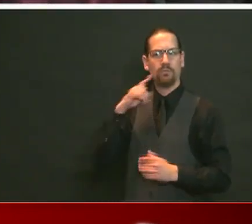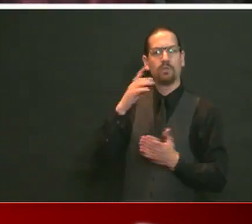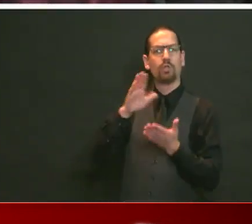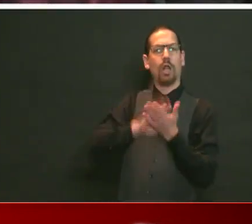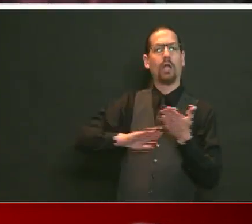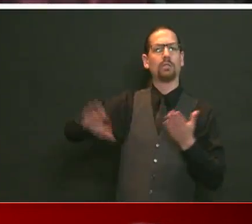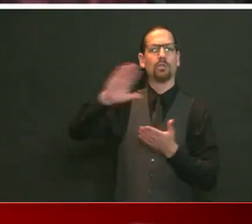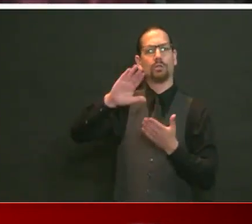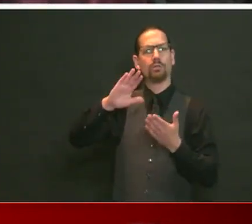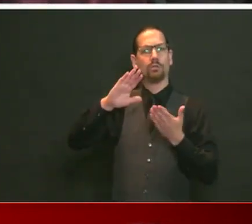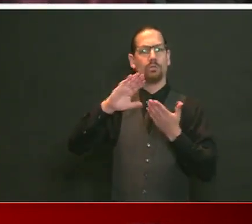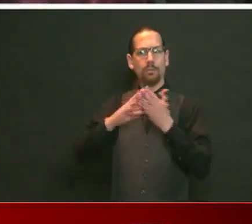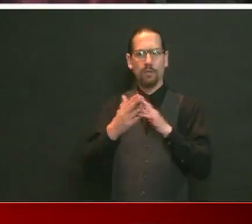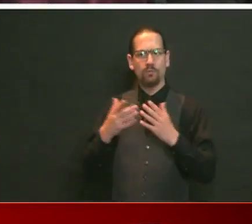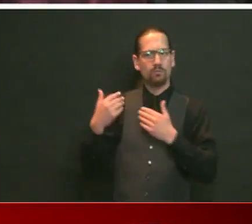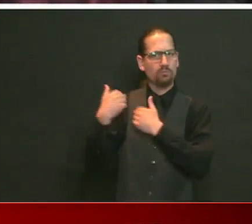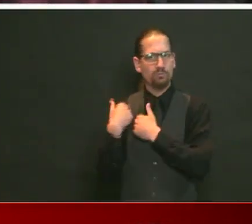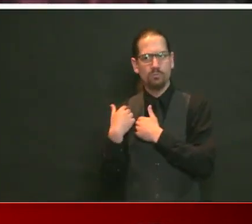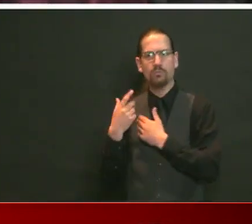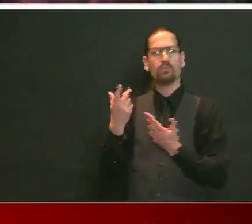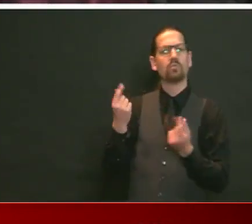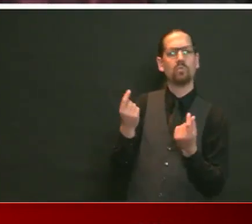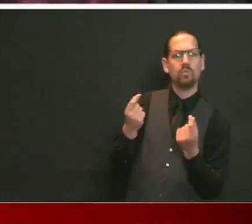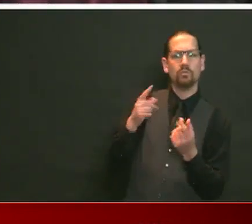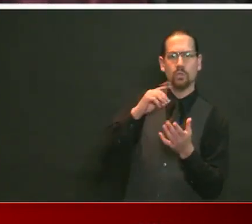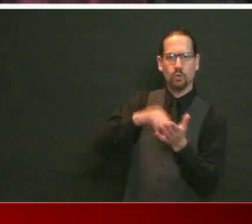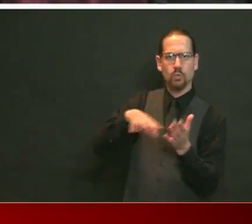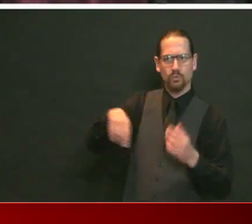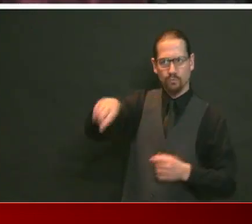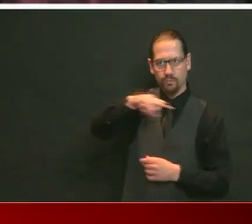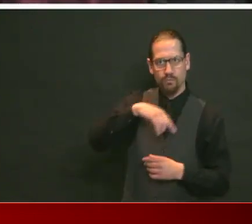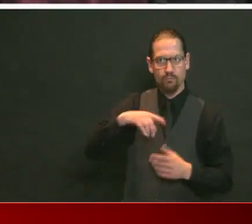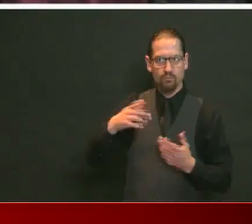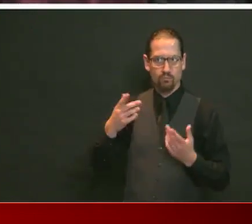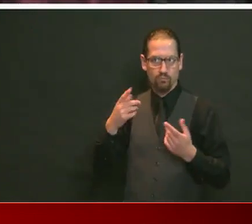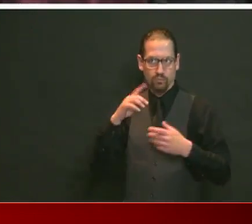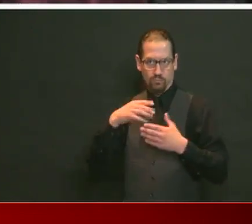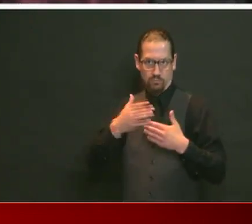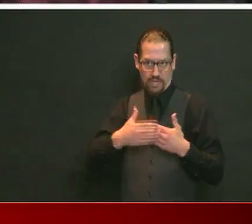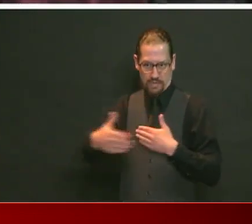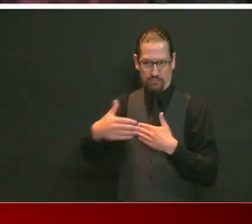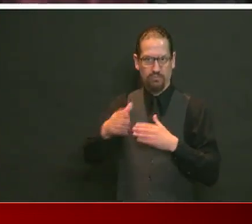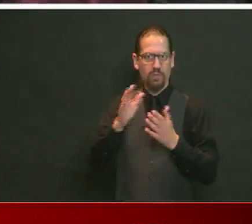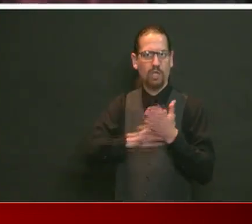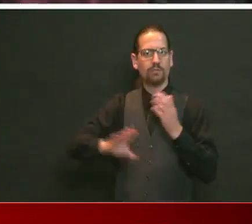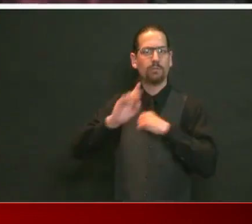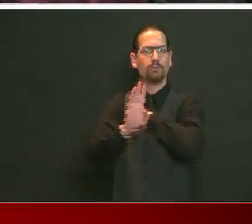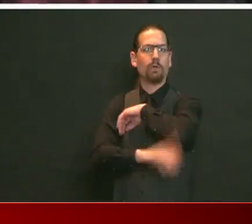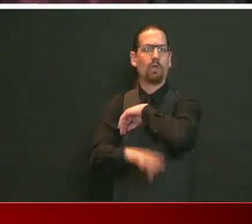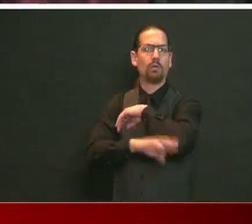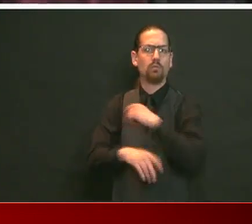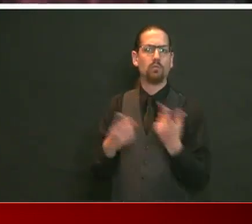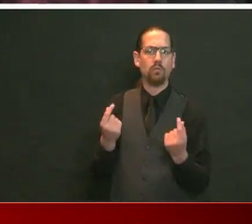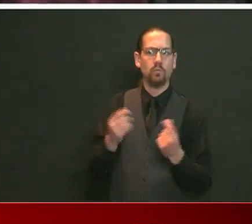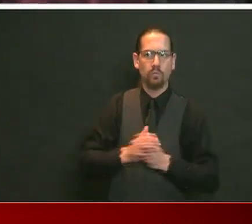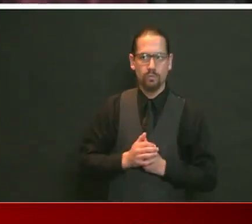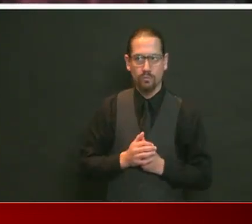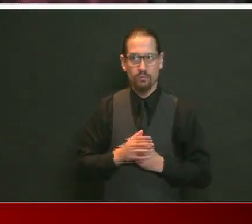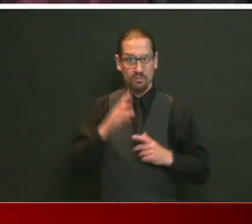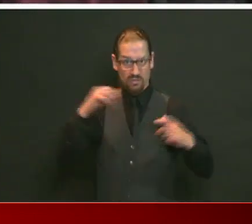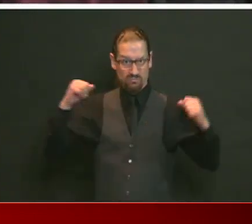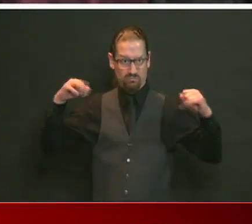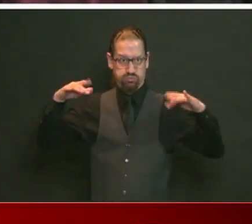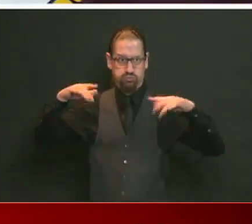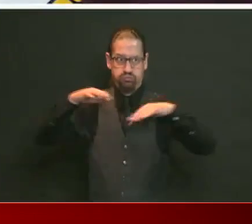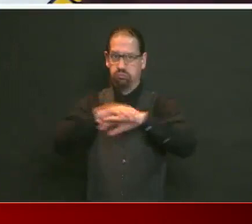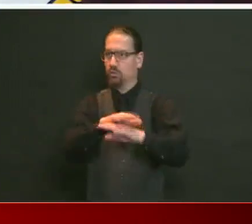number of the colleges plan to come back this fall, hope to come back. That's going to be a huge influx of kids. At what point is the onus on that?